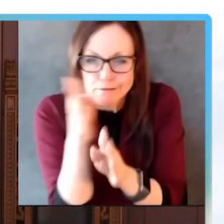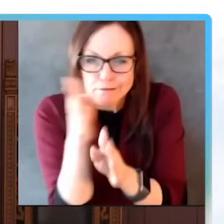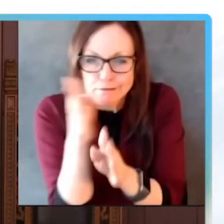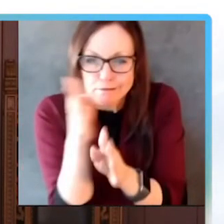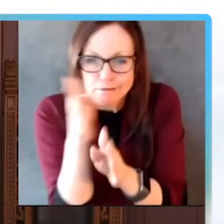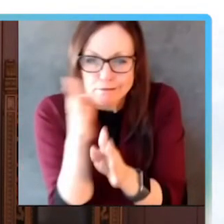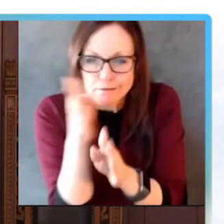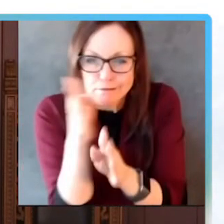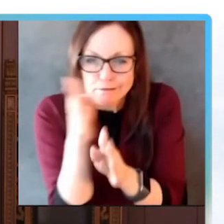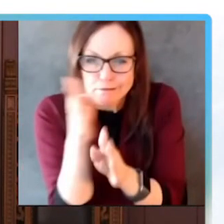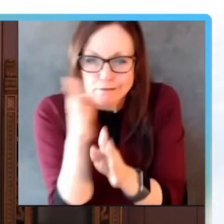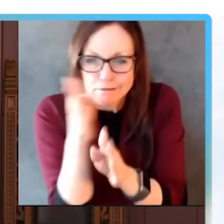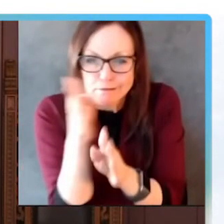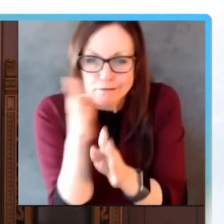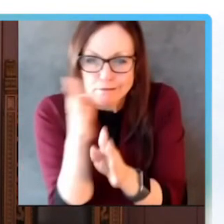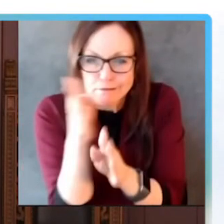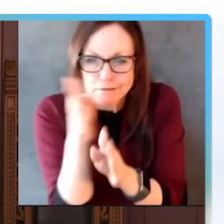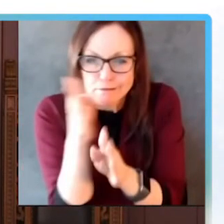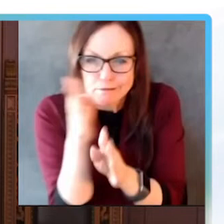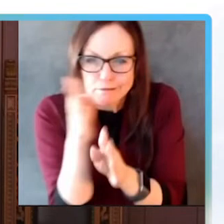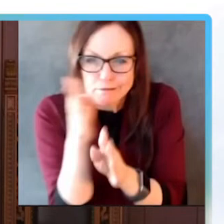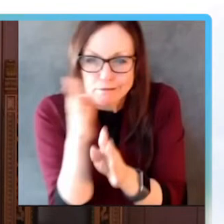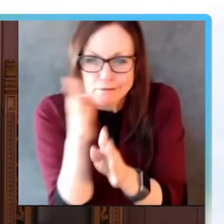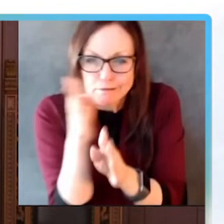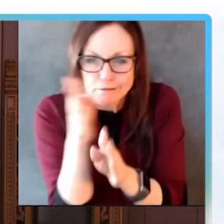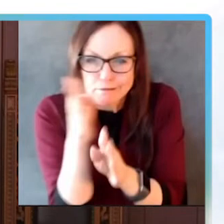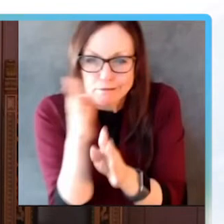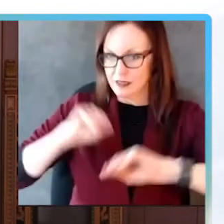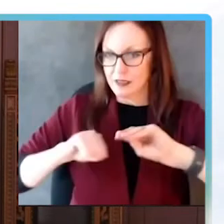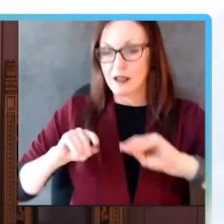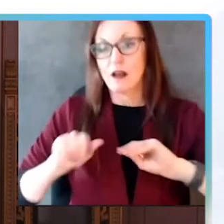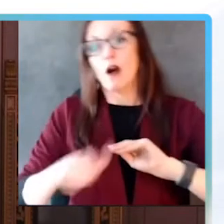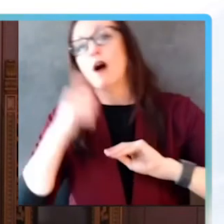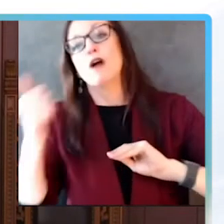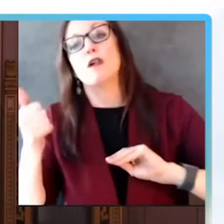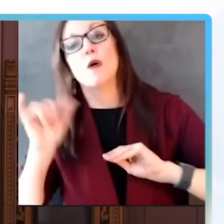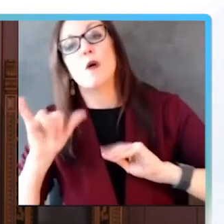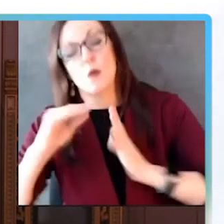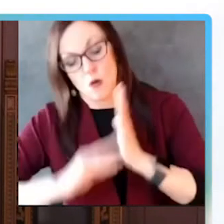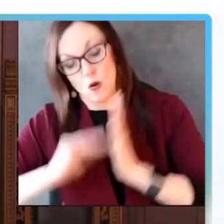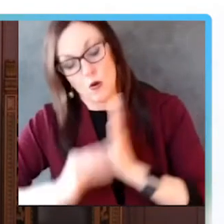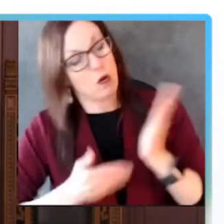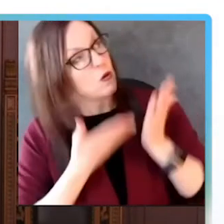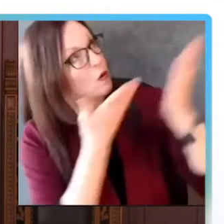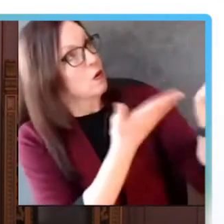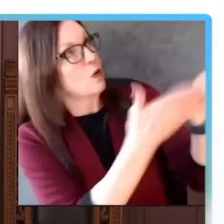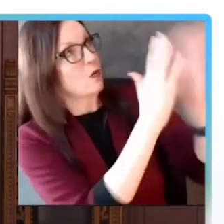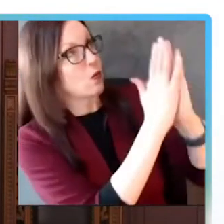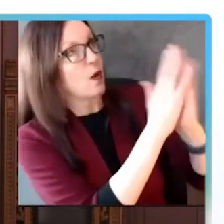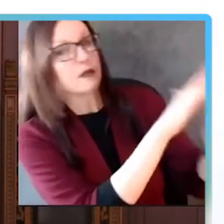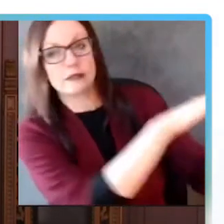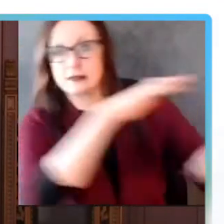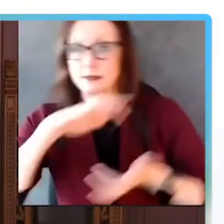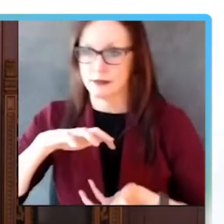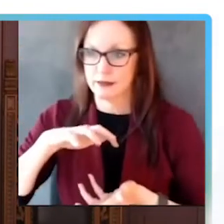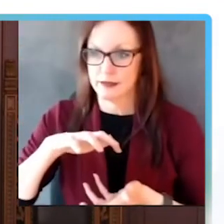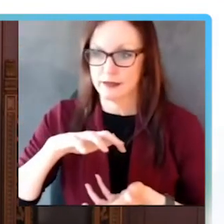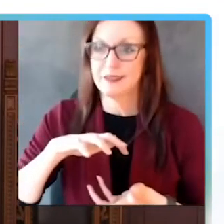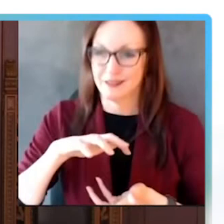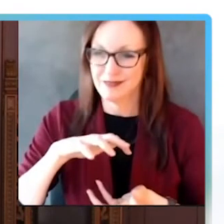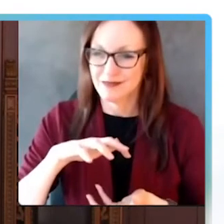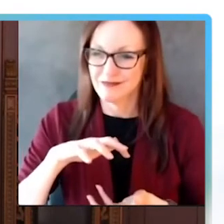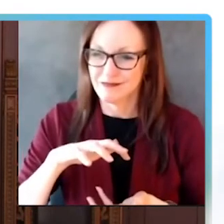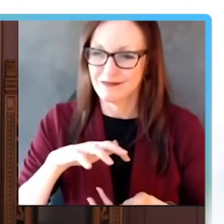categories are. We're going to be looking at. So we really do need to find that out because just my opinion,